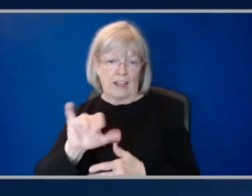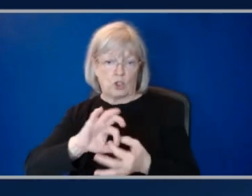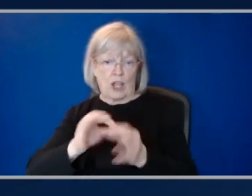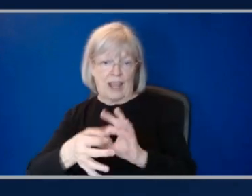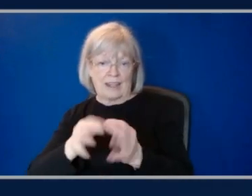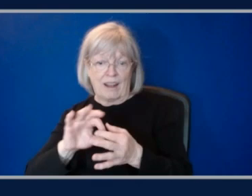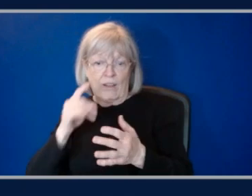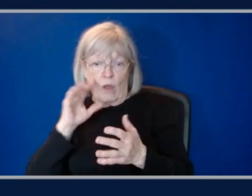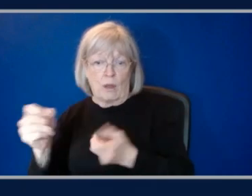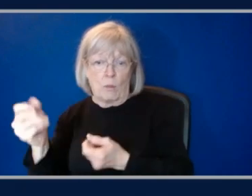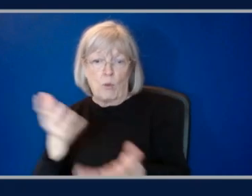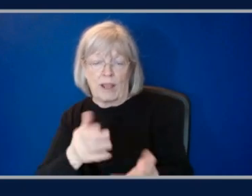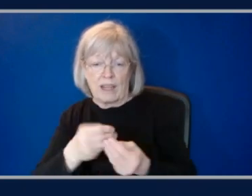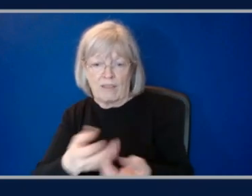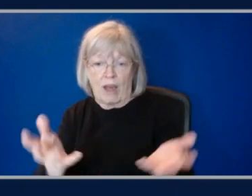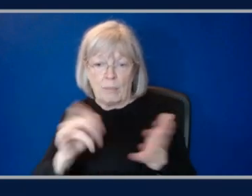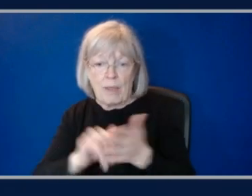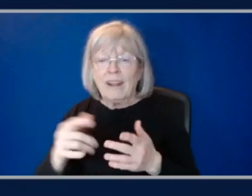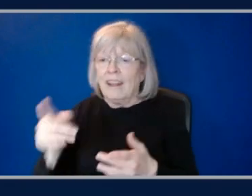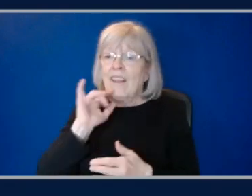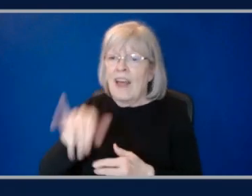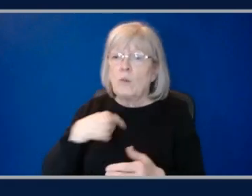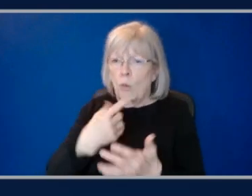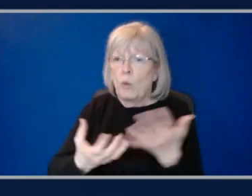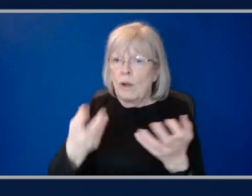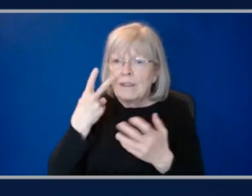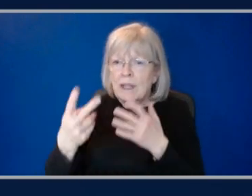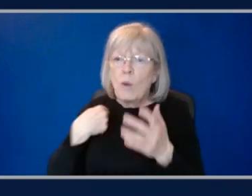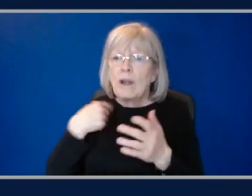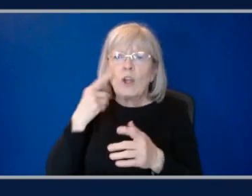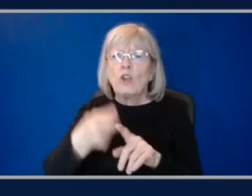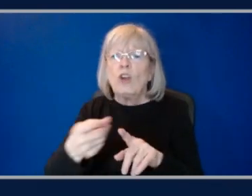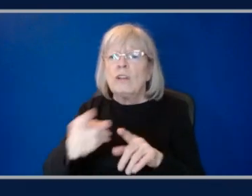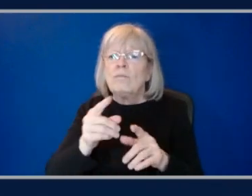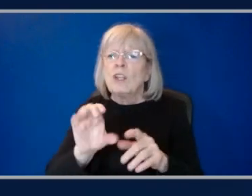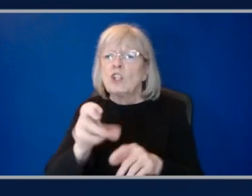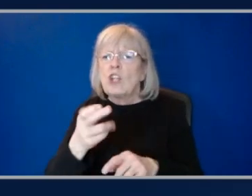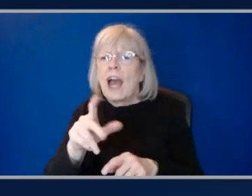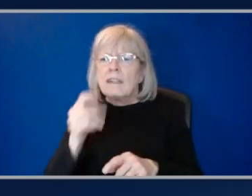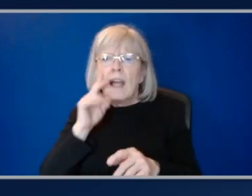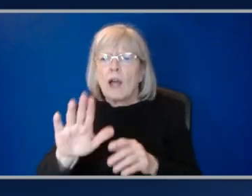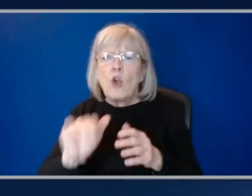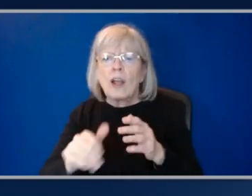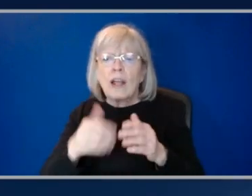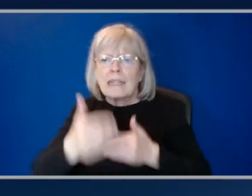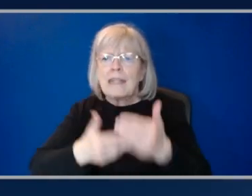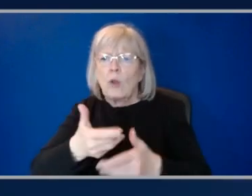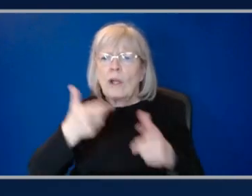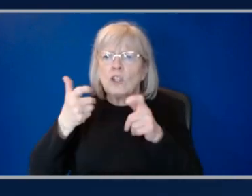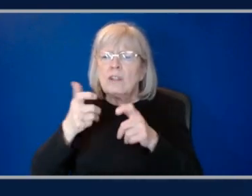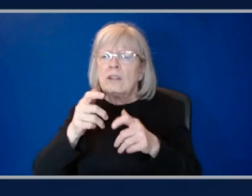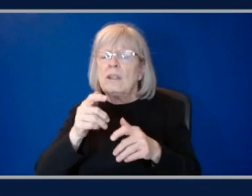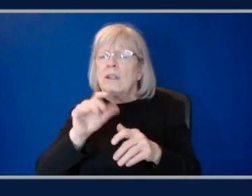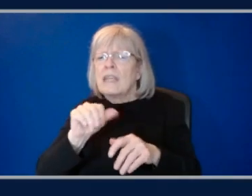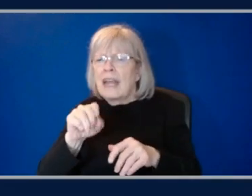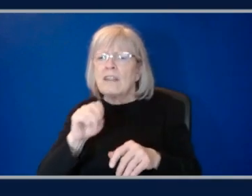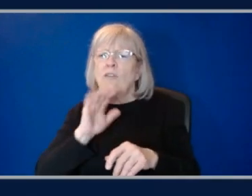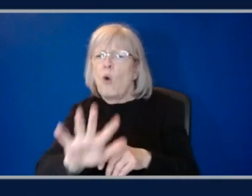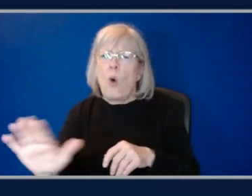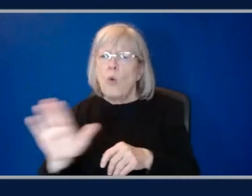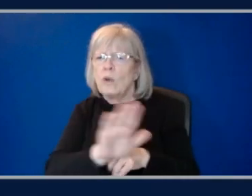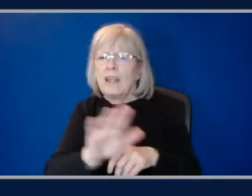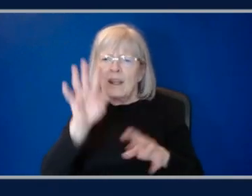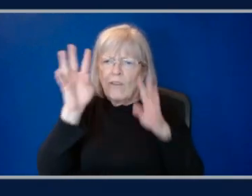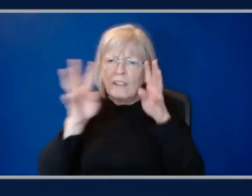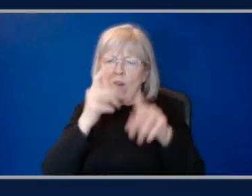accelerating the pace of innovation. That's what we want to see. And we want to hear from you in the chat how you're accelerating the pace of your own innovation through Custa, or rather from